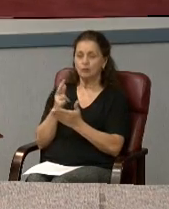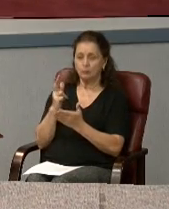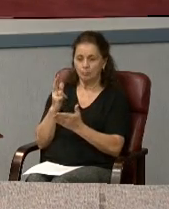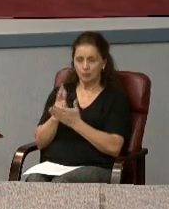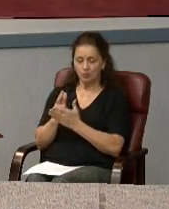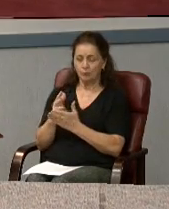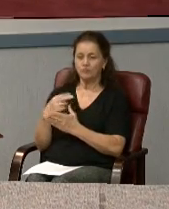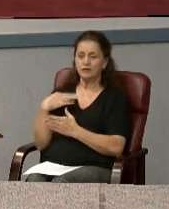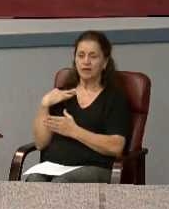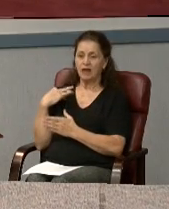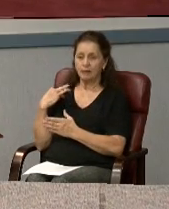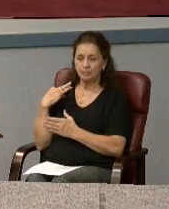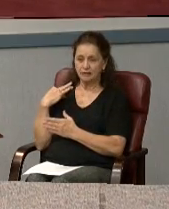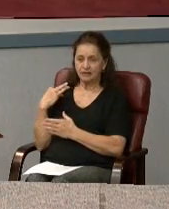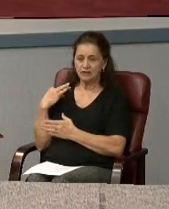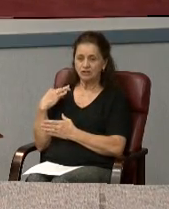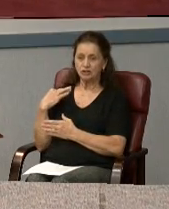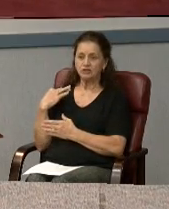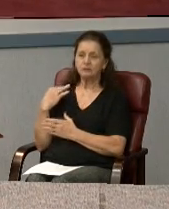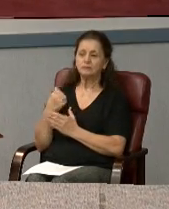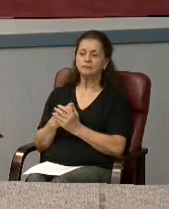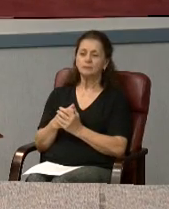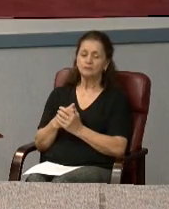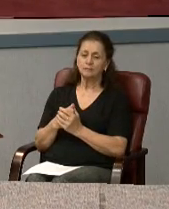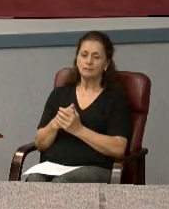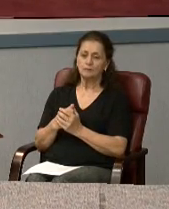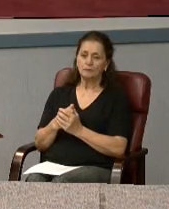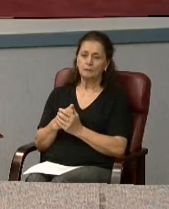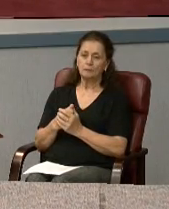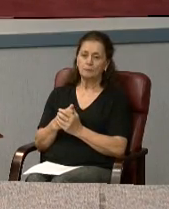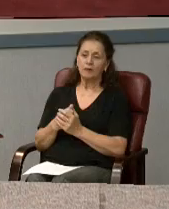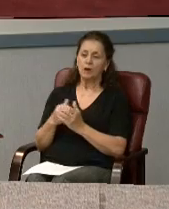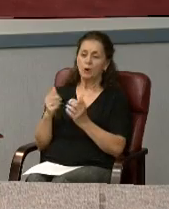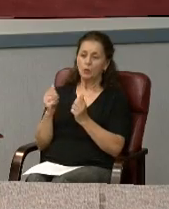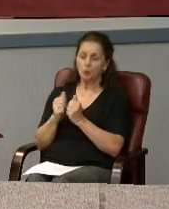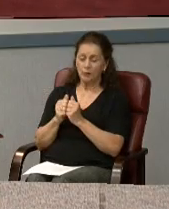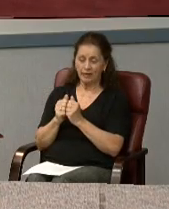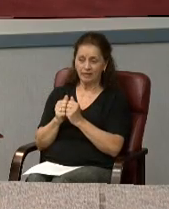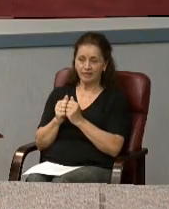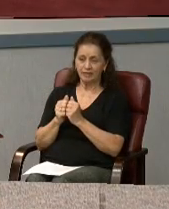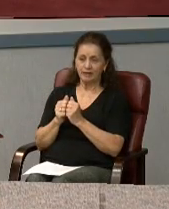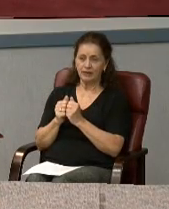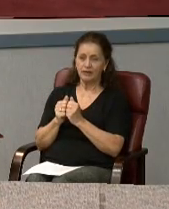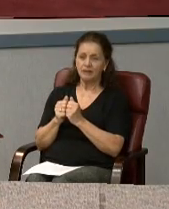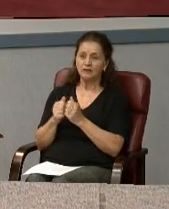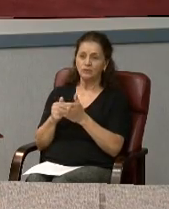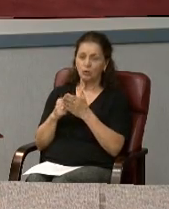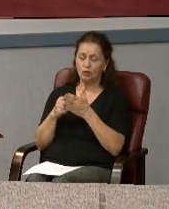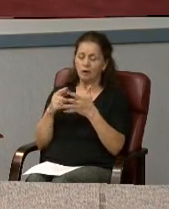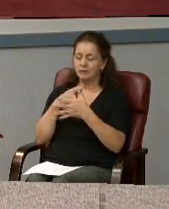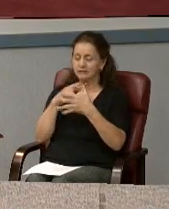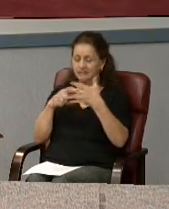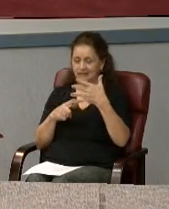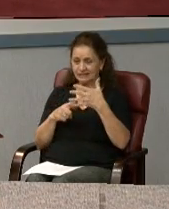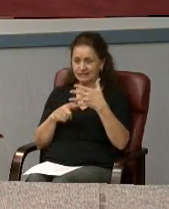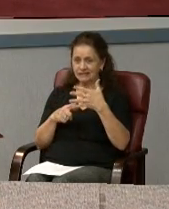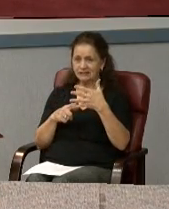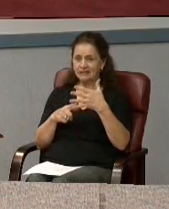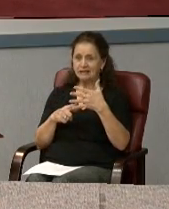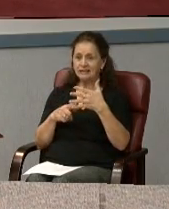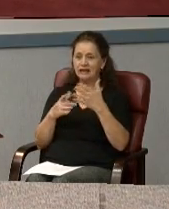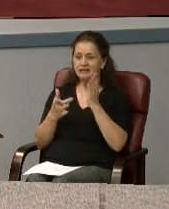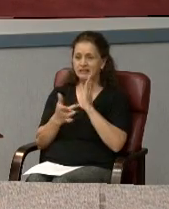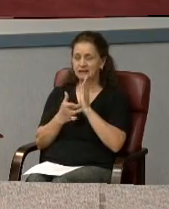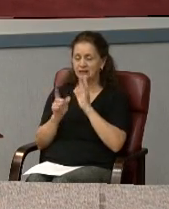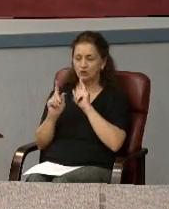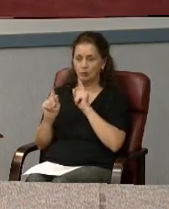R06-1-2012, with the conditions as listed in the Technical Staff Report. The